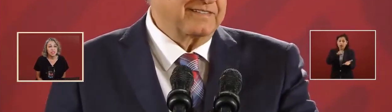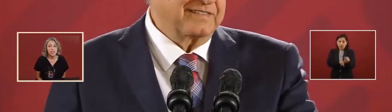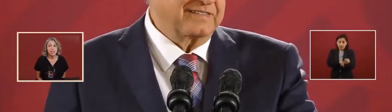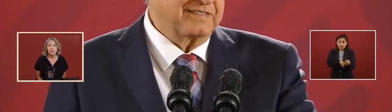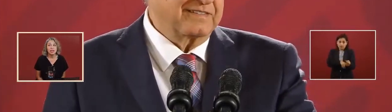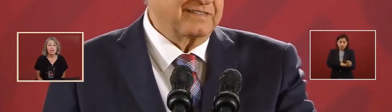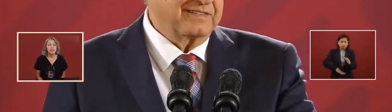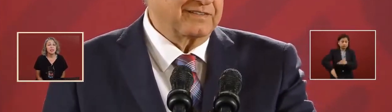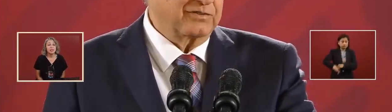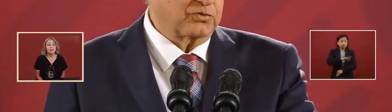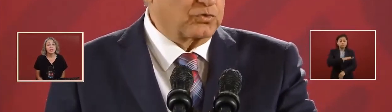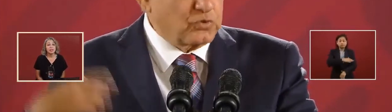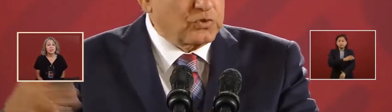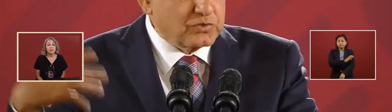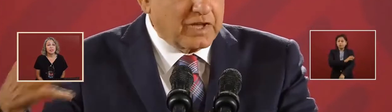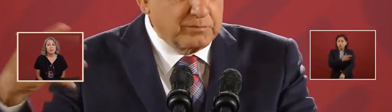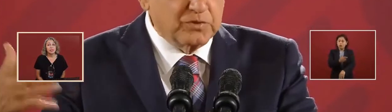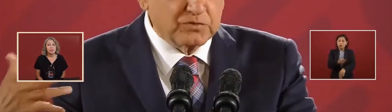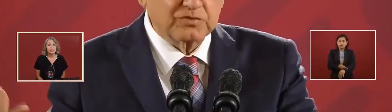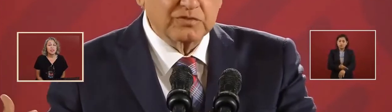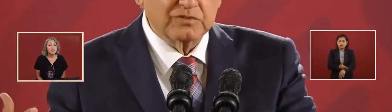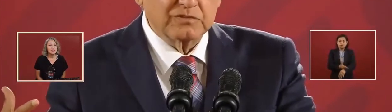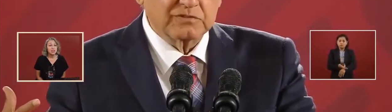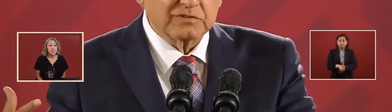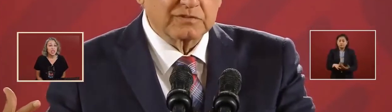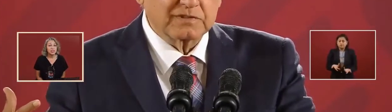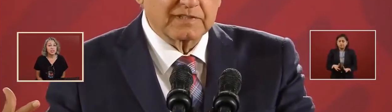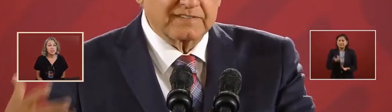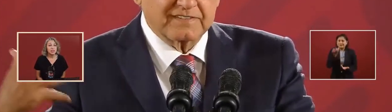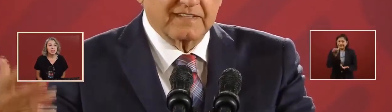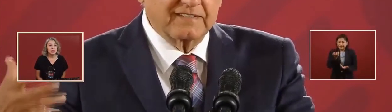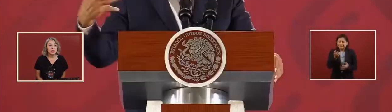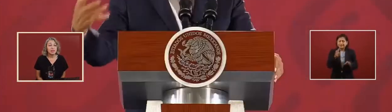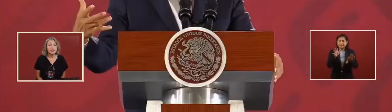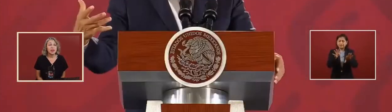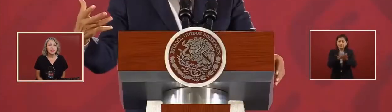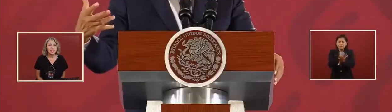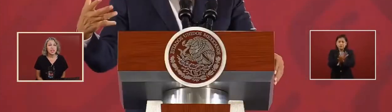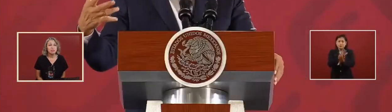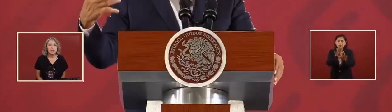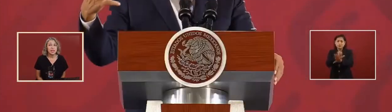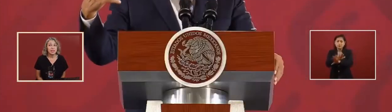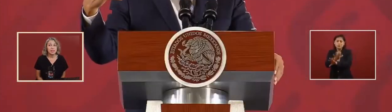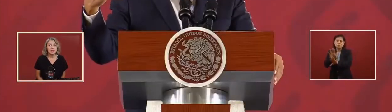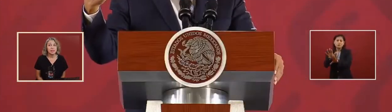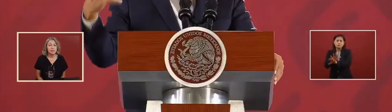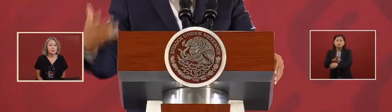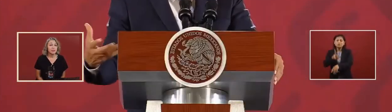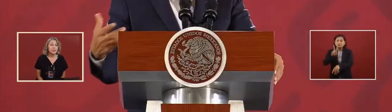So these are the changes that are taking place in the world.